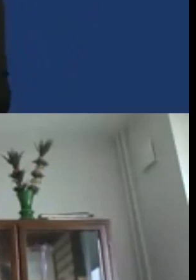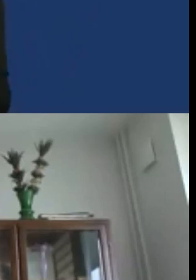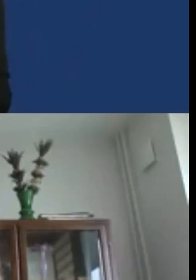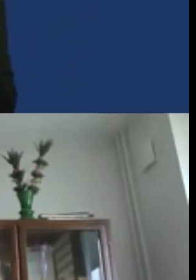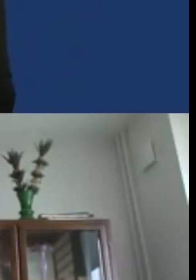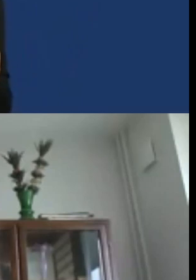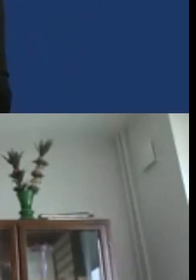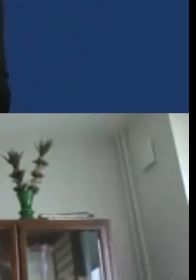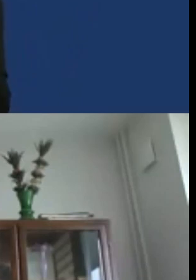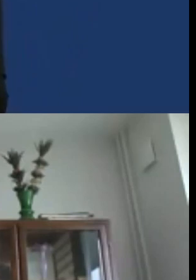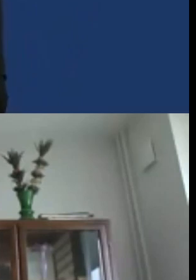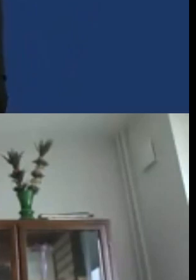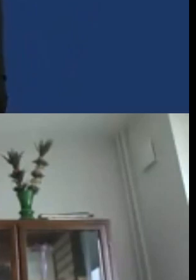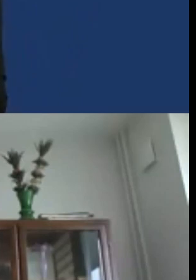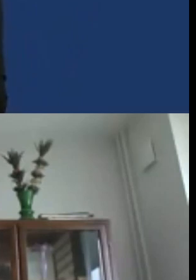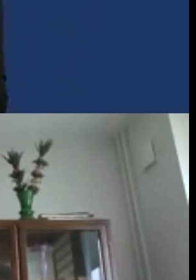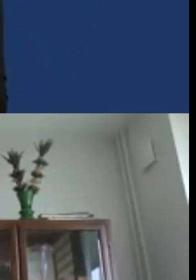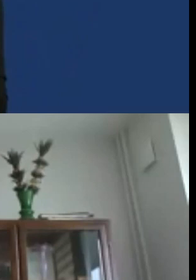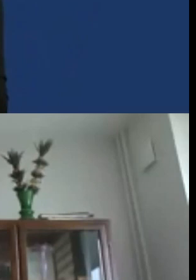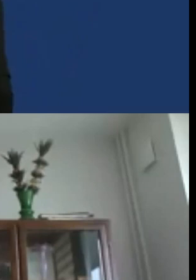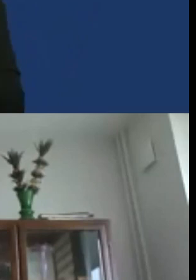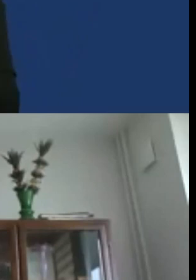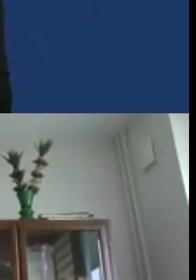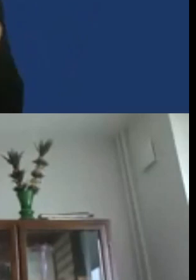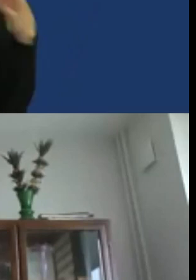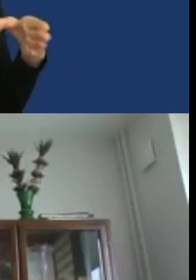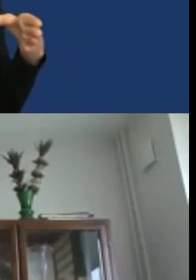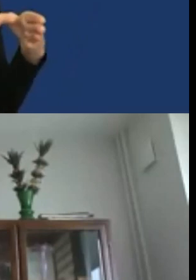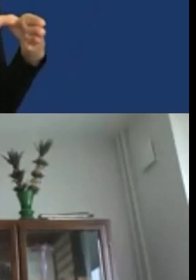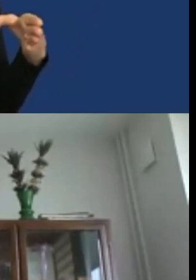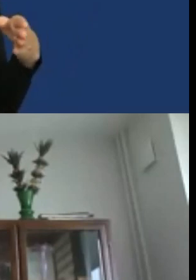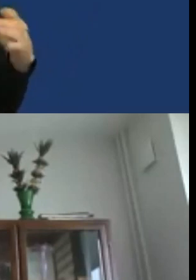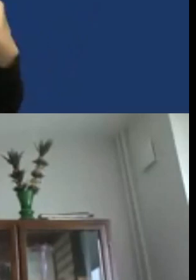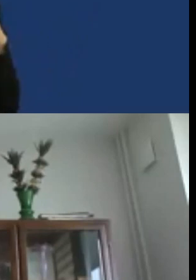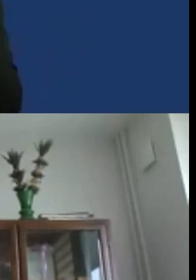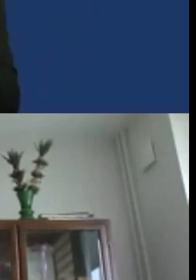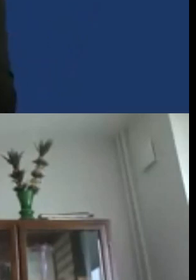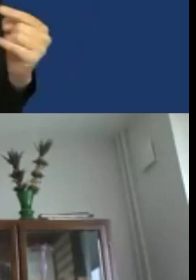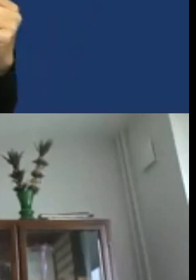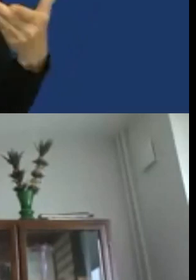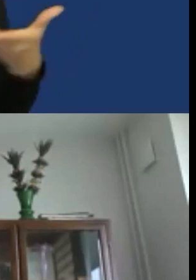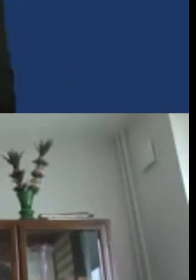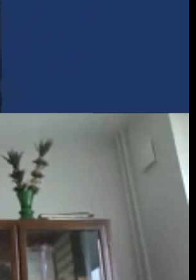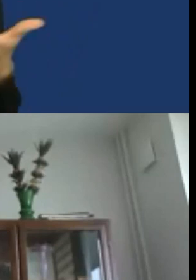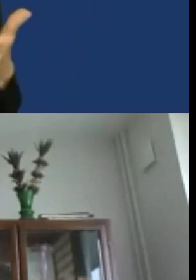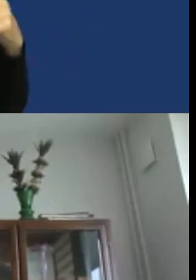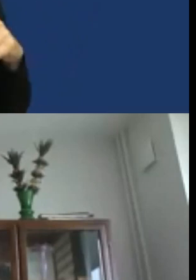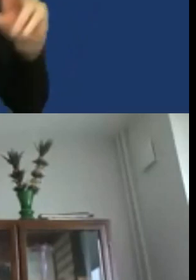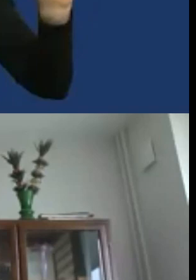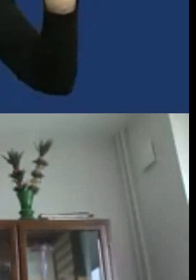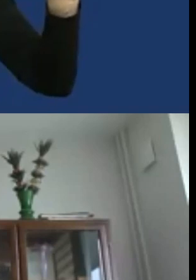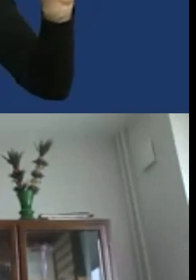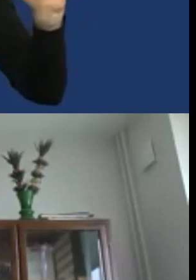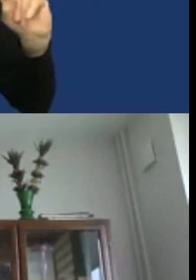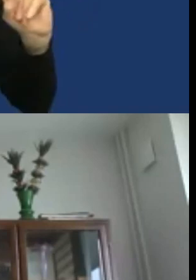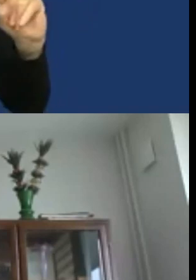take it up in the session number 15, which will be devoted to the discussion of the issues in this and the next session.